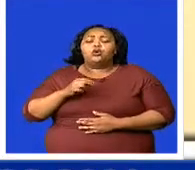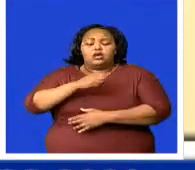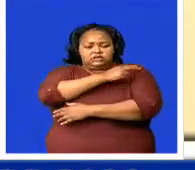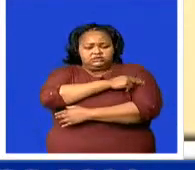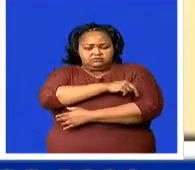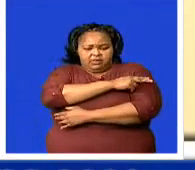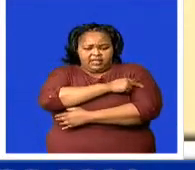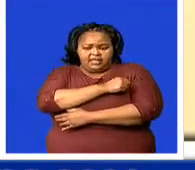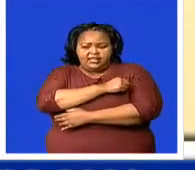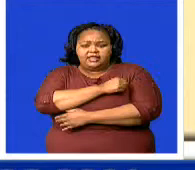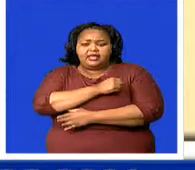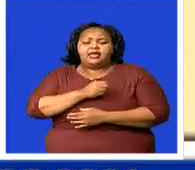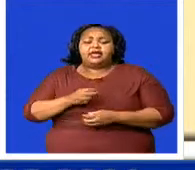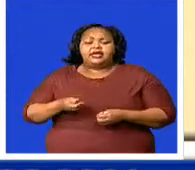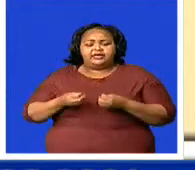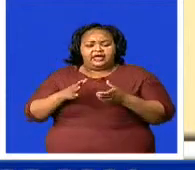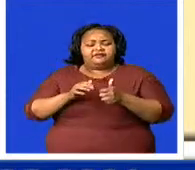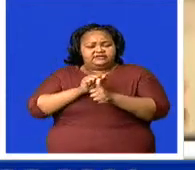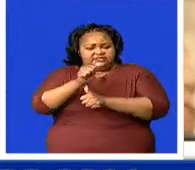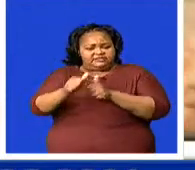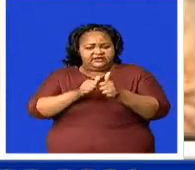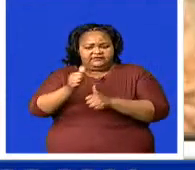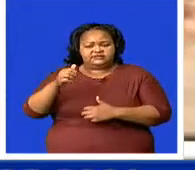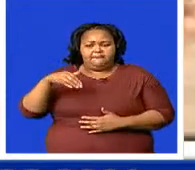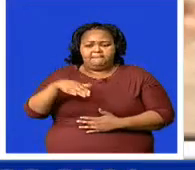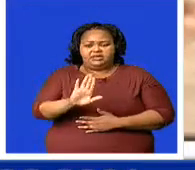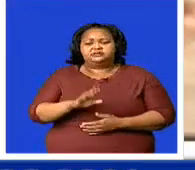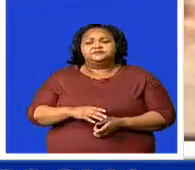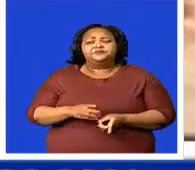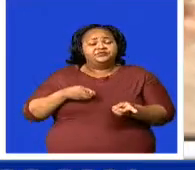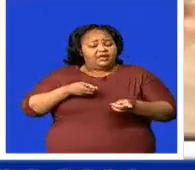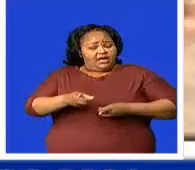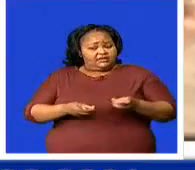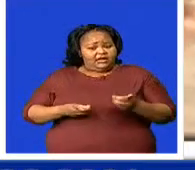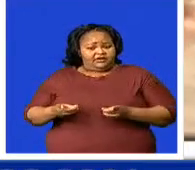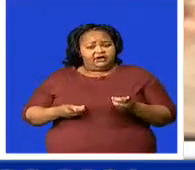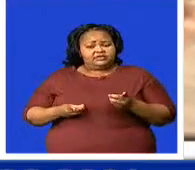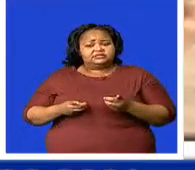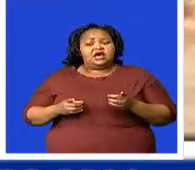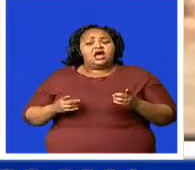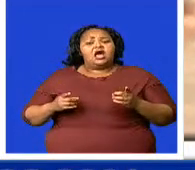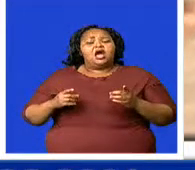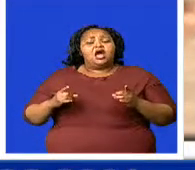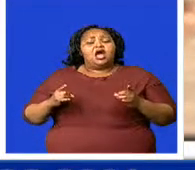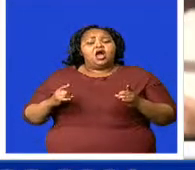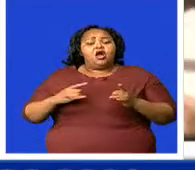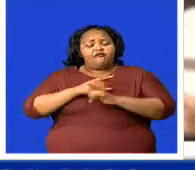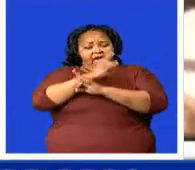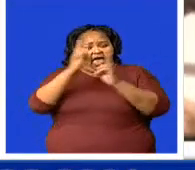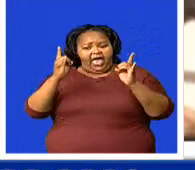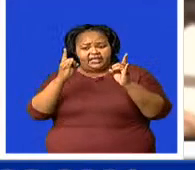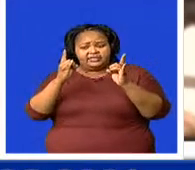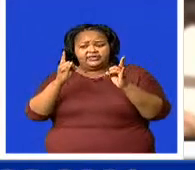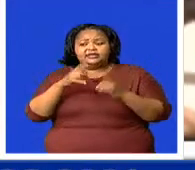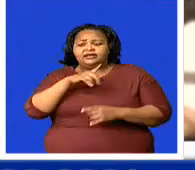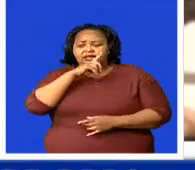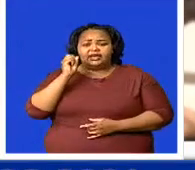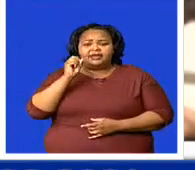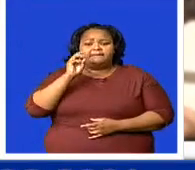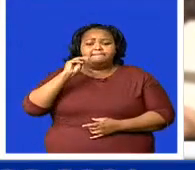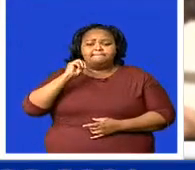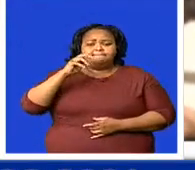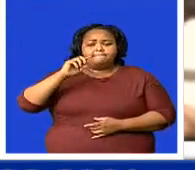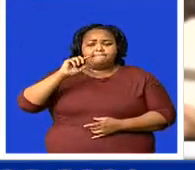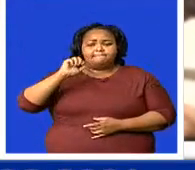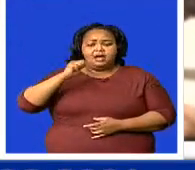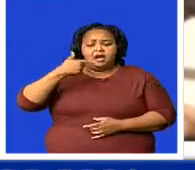standards of service delivery. Director of Health Services at the Ministry of Health, Dr. Fusi Makakula says Potoyeni